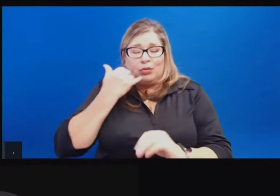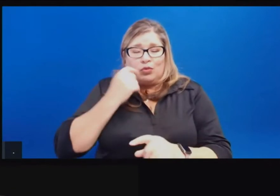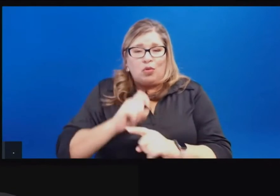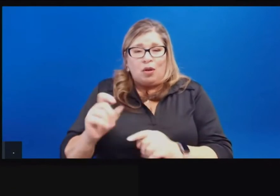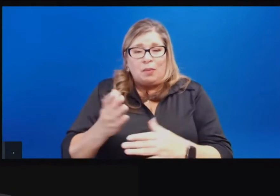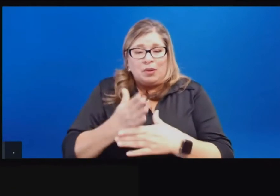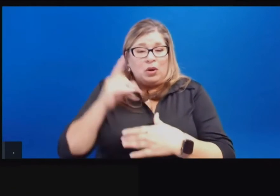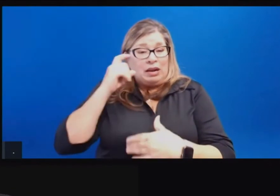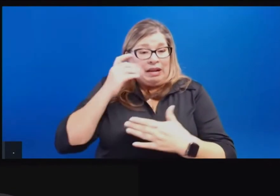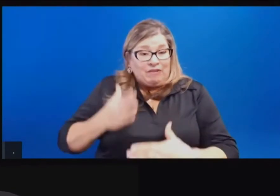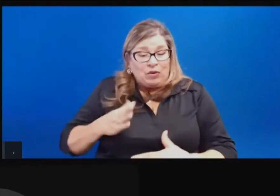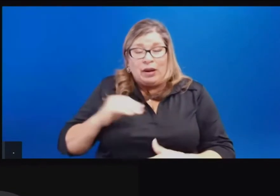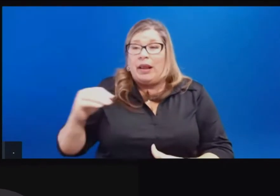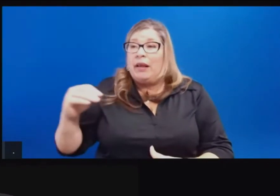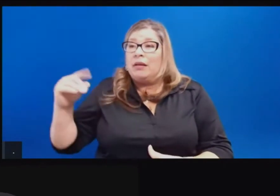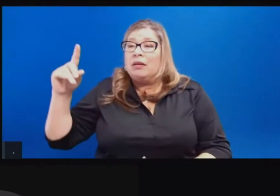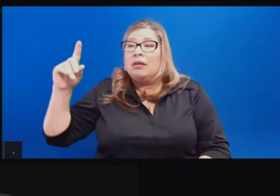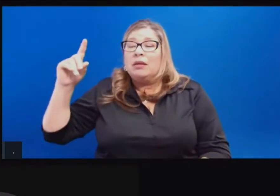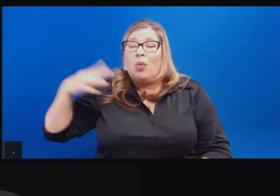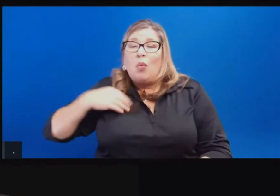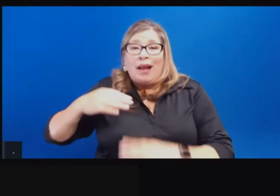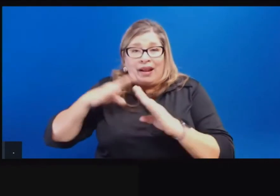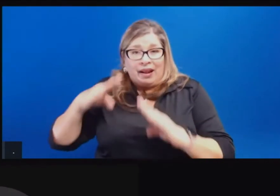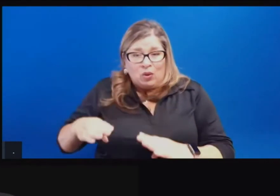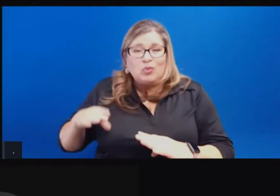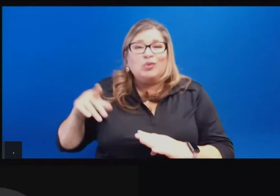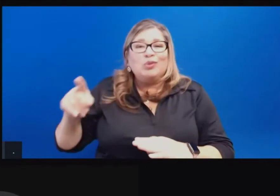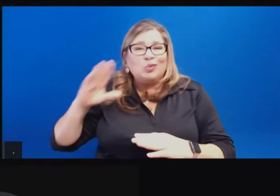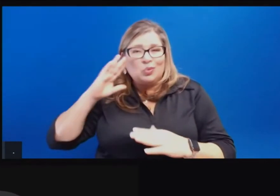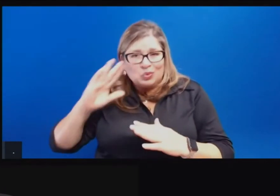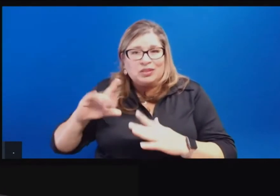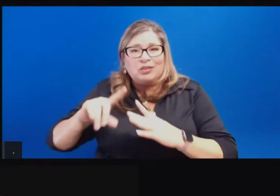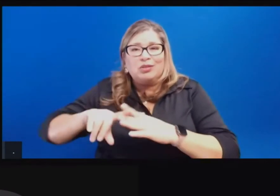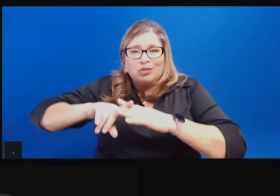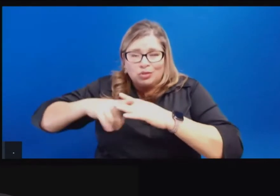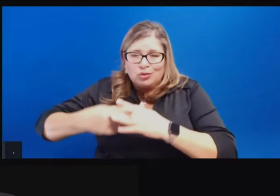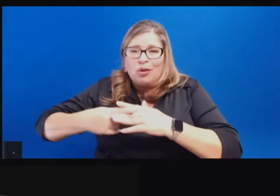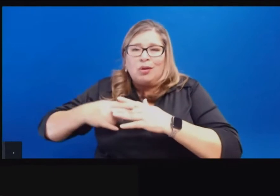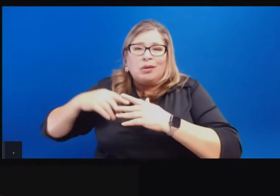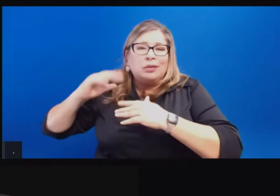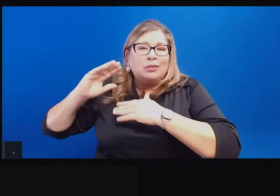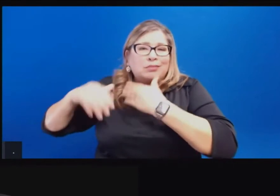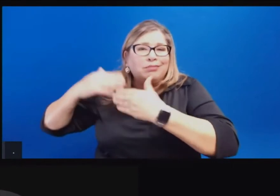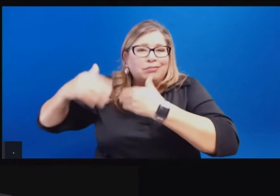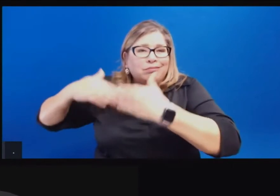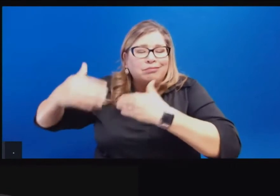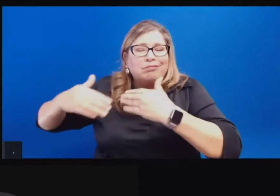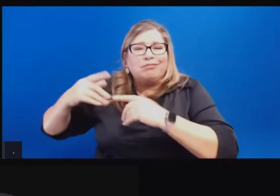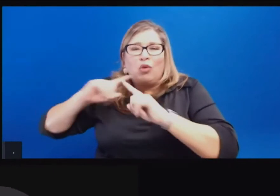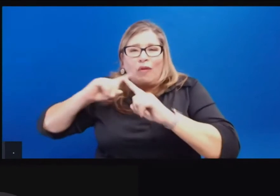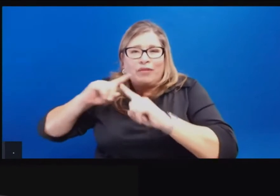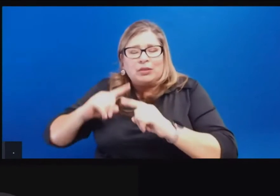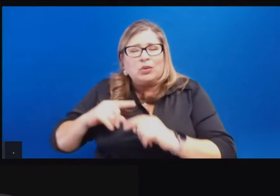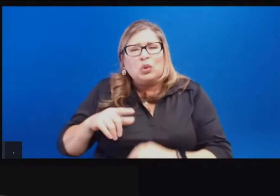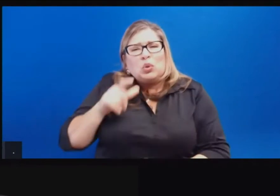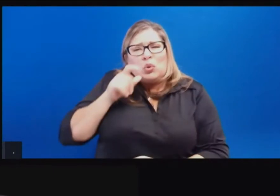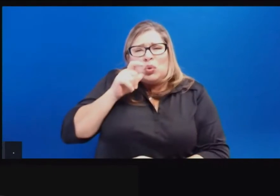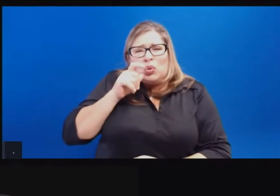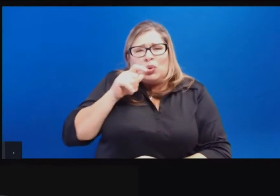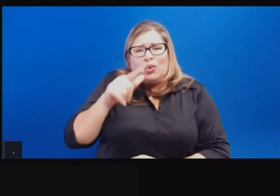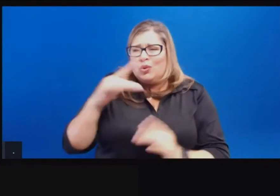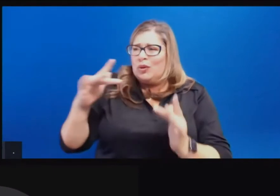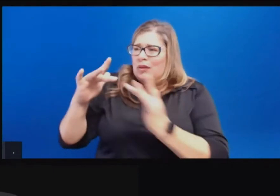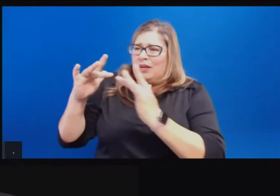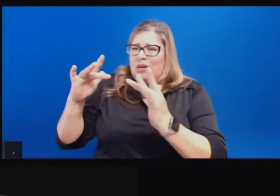is starting up again under the new administration today. Who is handling that from the White House end? Who within the administration are you getting to